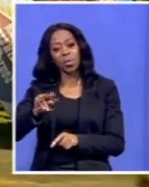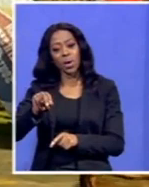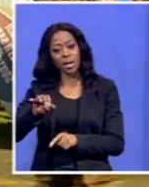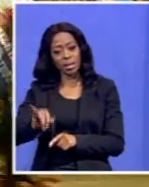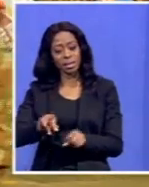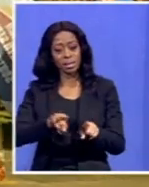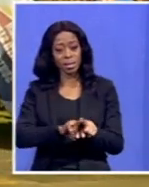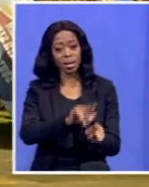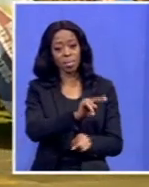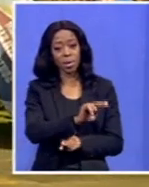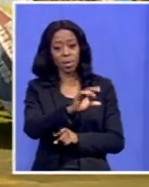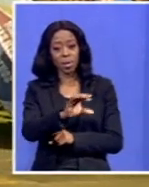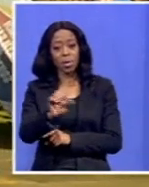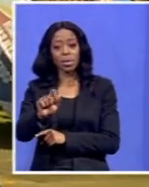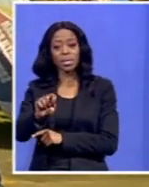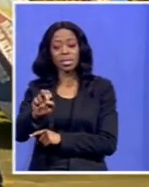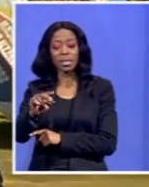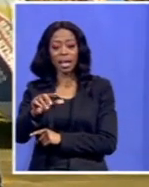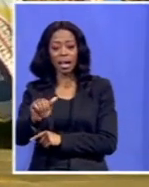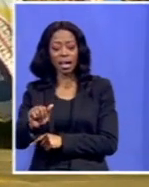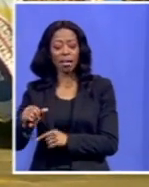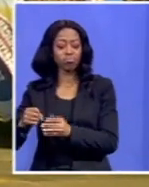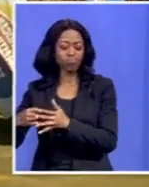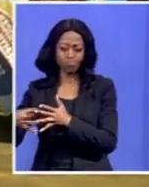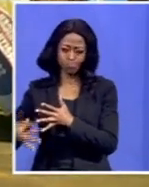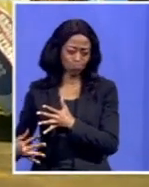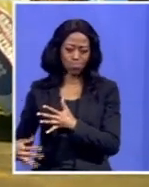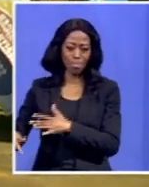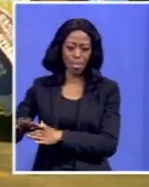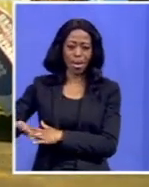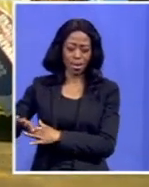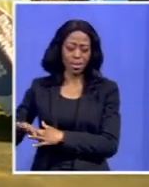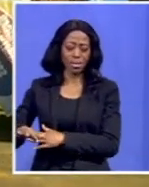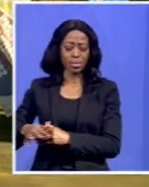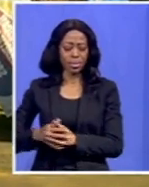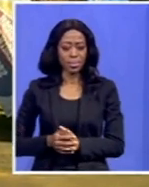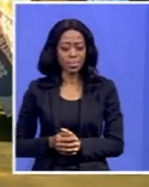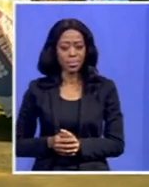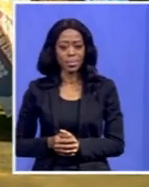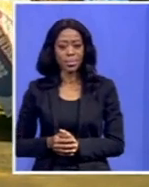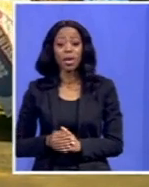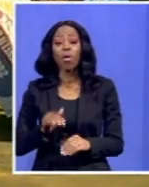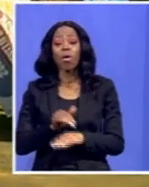coasts, such as Dengau, Tongat, Umlodi, leaving more than